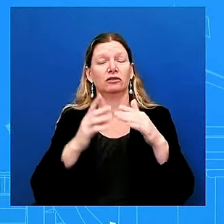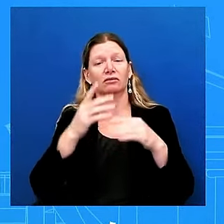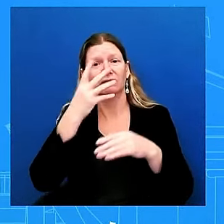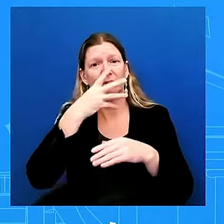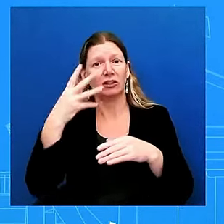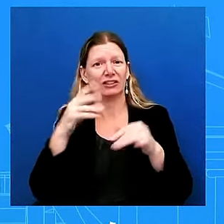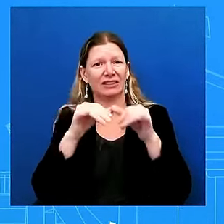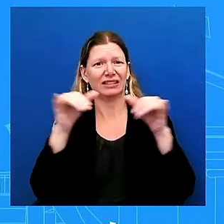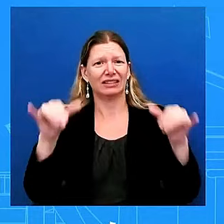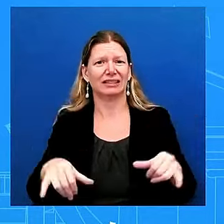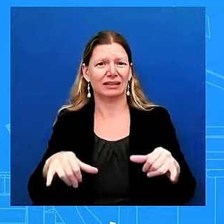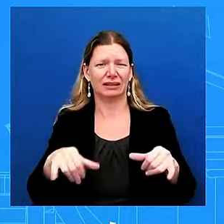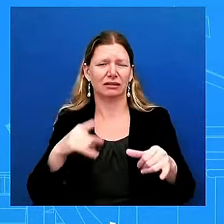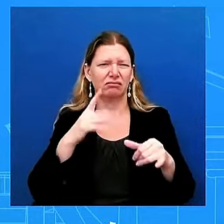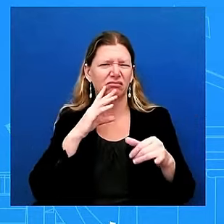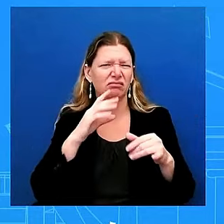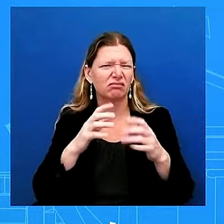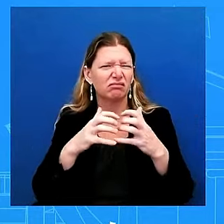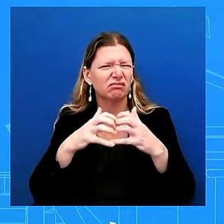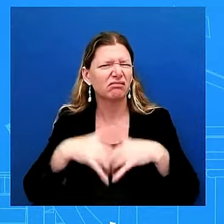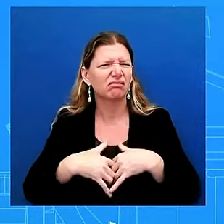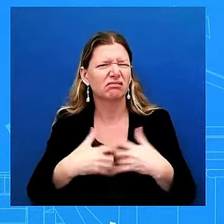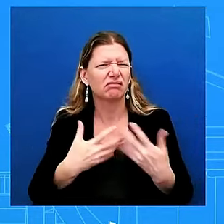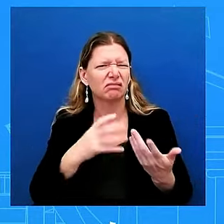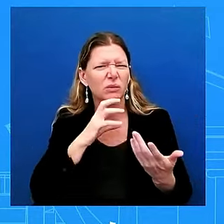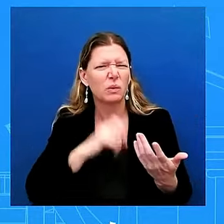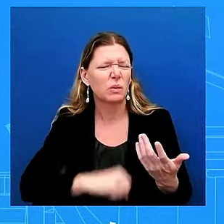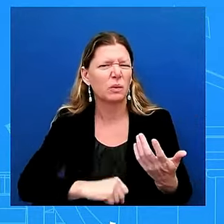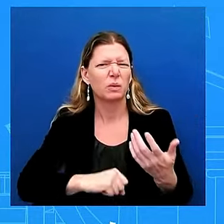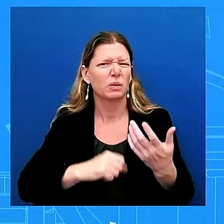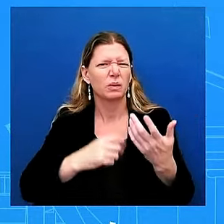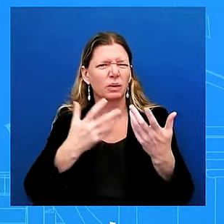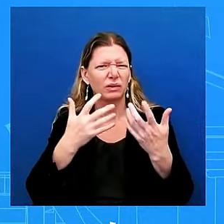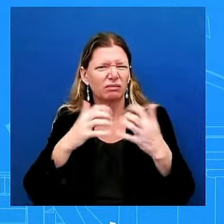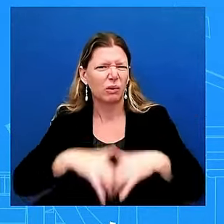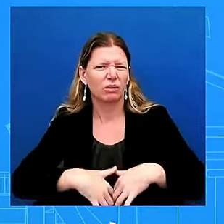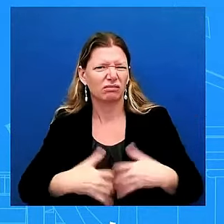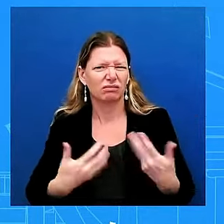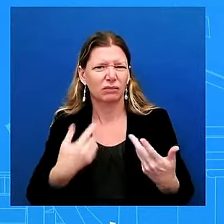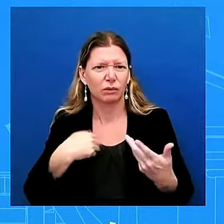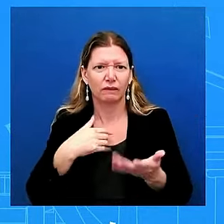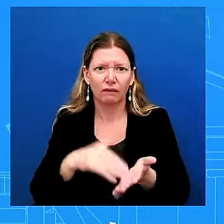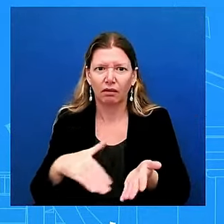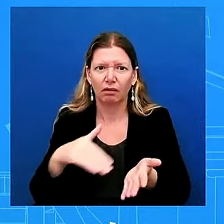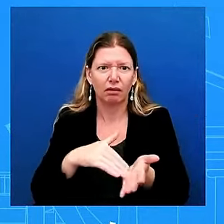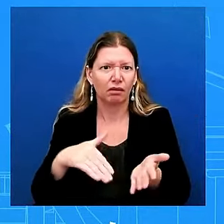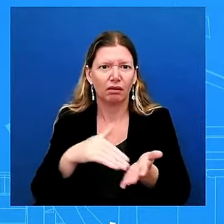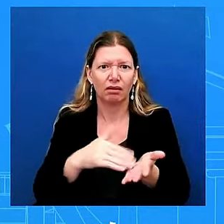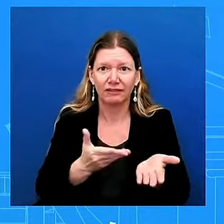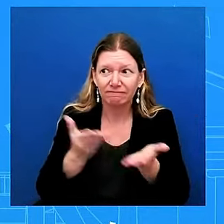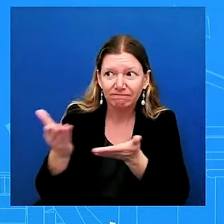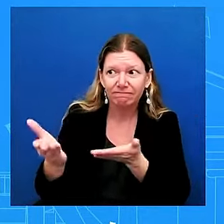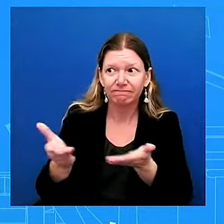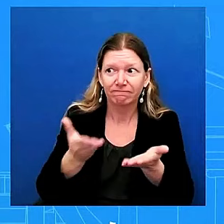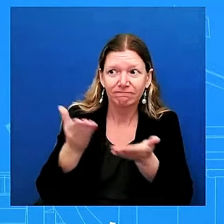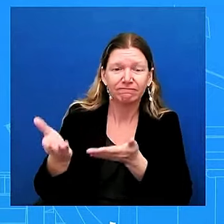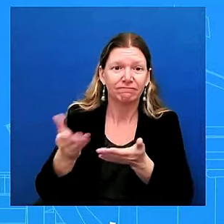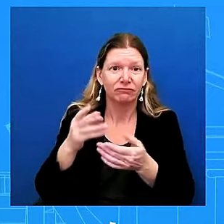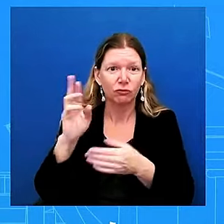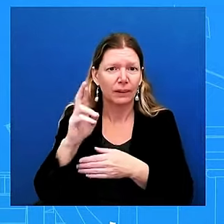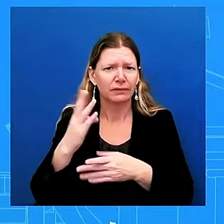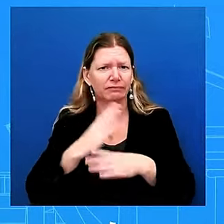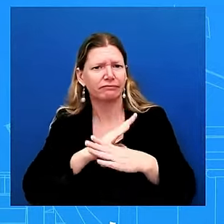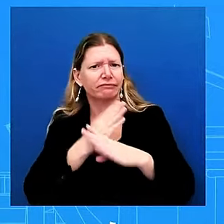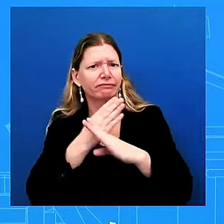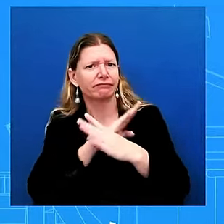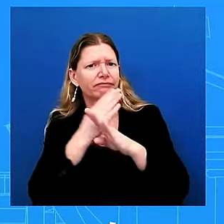was clear that that senate bill was going to get stopped earlier this year you know january march this extension we have not seen until now and